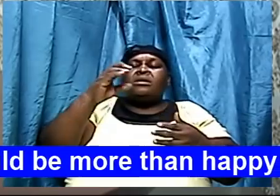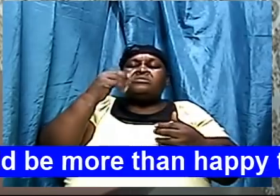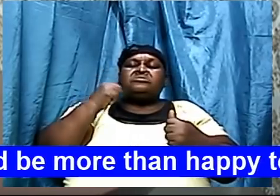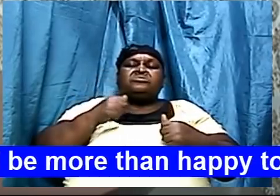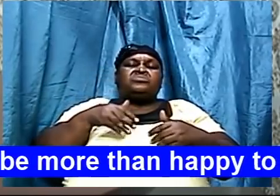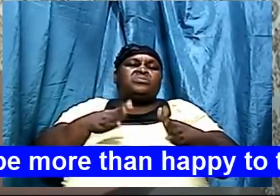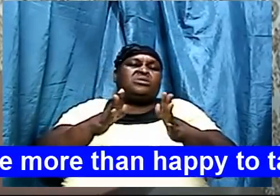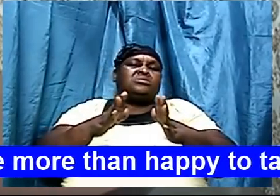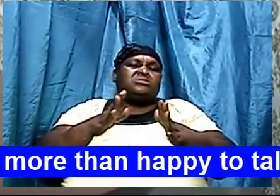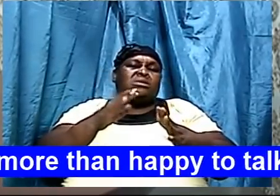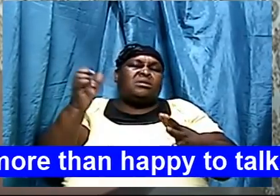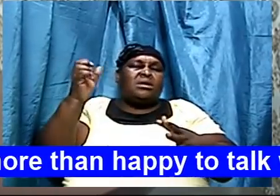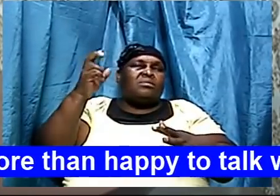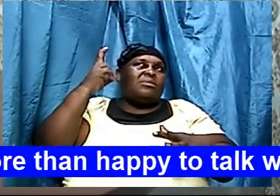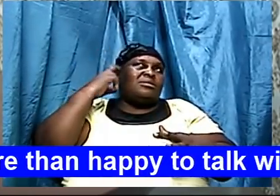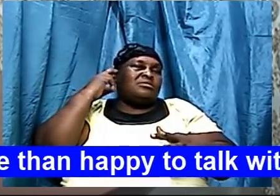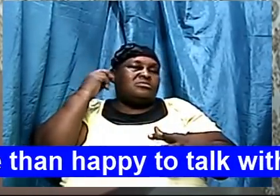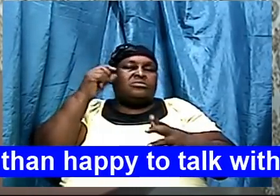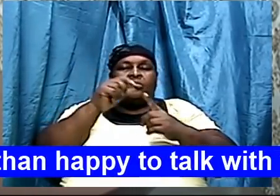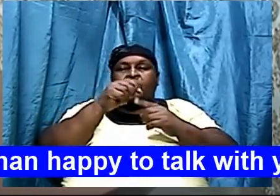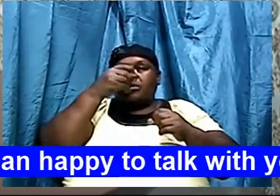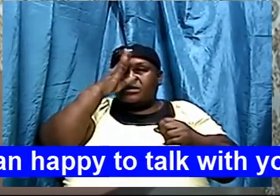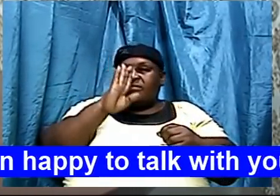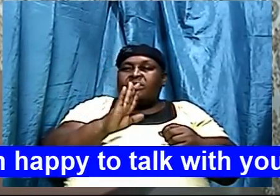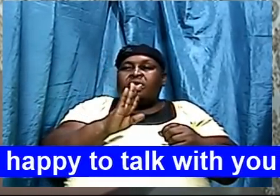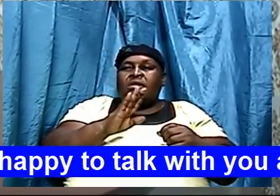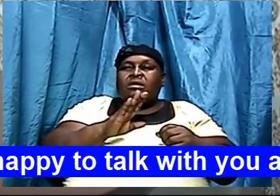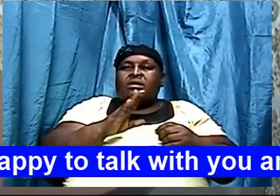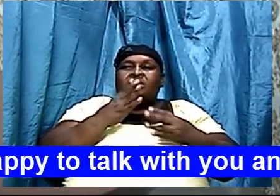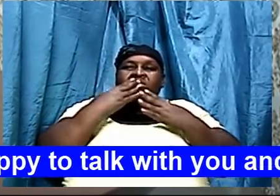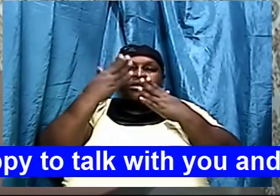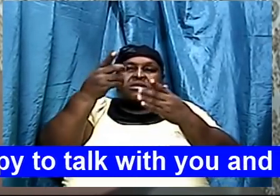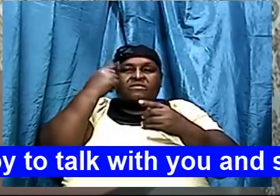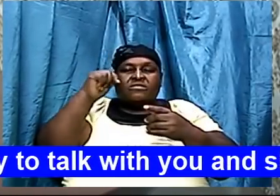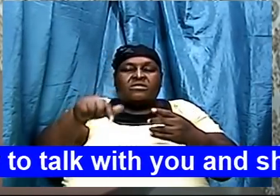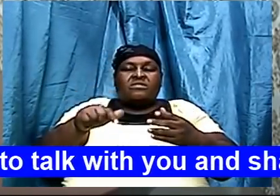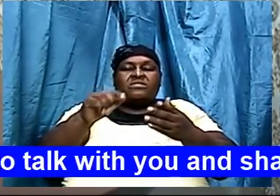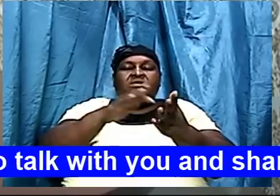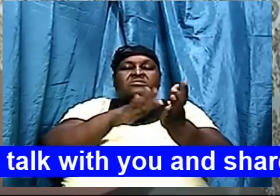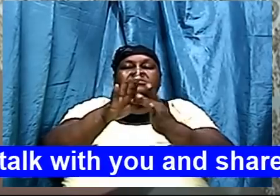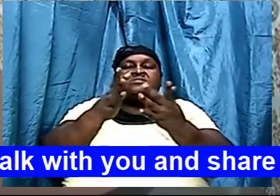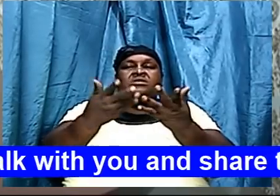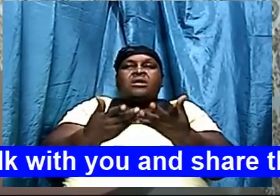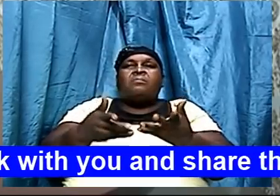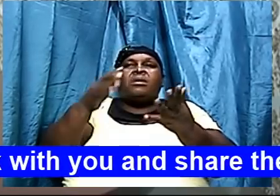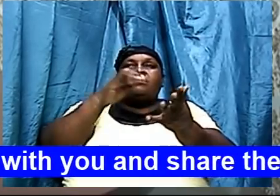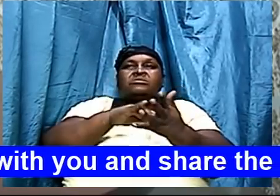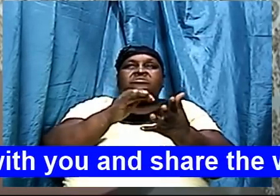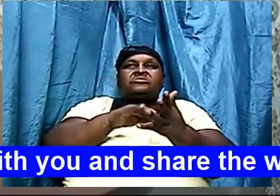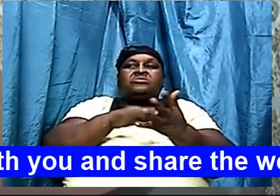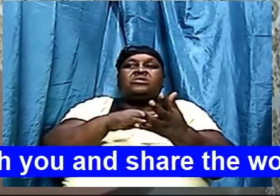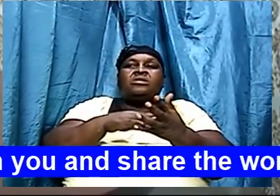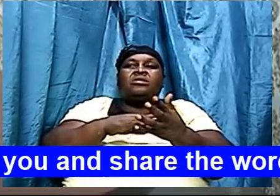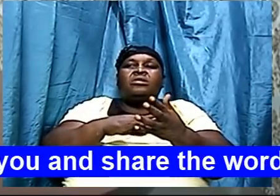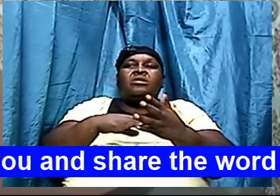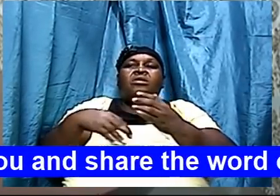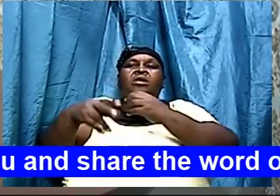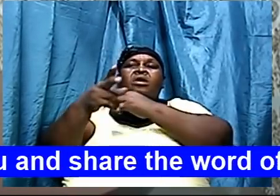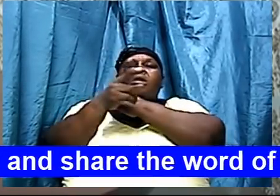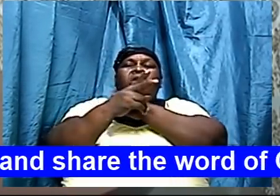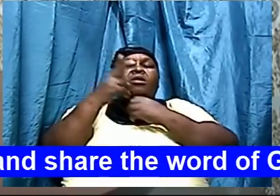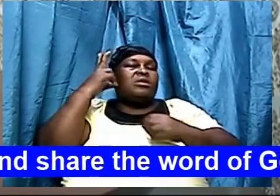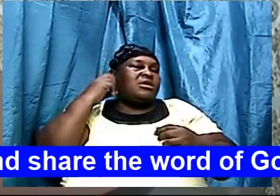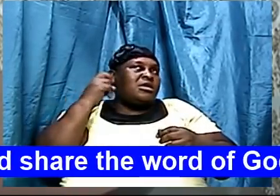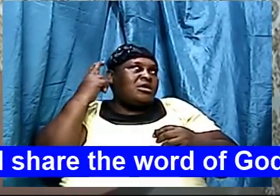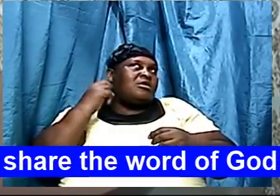Holy Ghost we thank you today for this Bible study we thank you for everybody that will hear this Bible study we thank you Lord for every